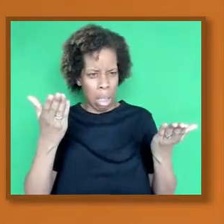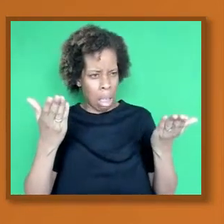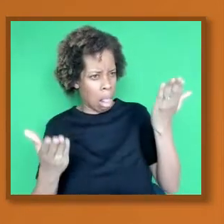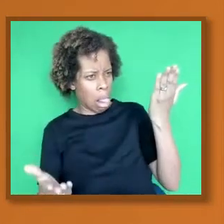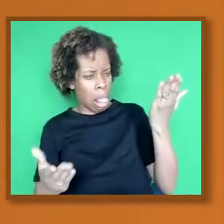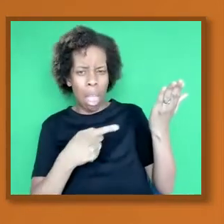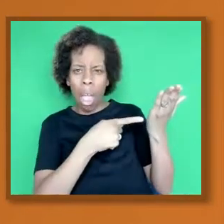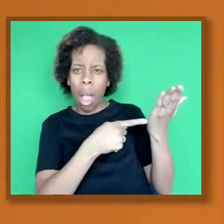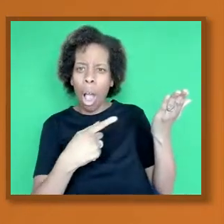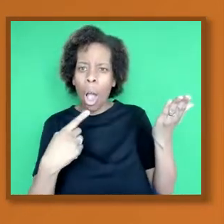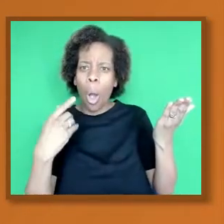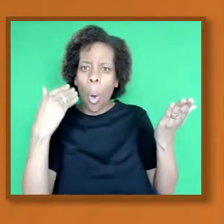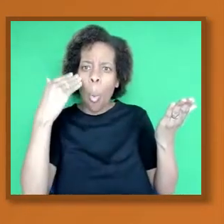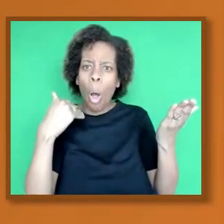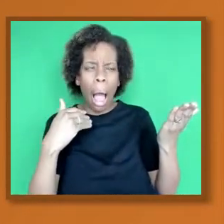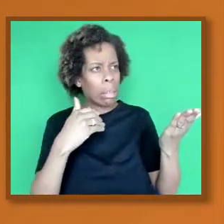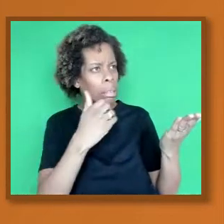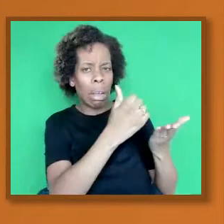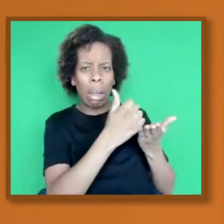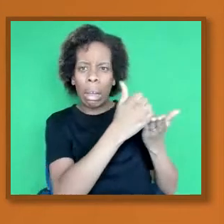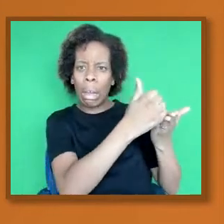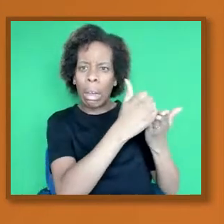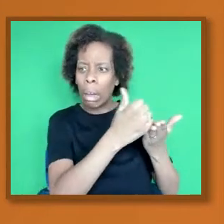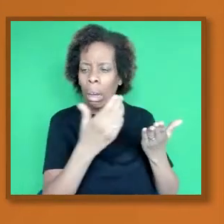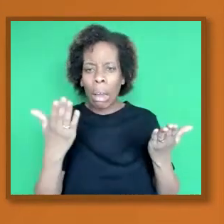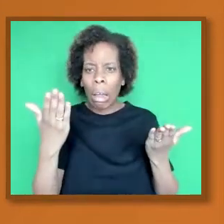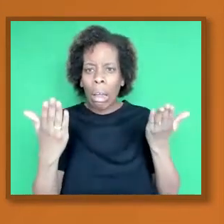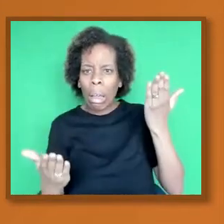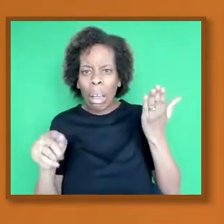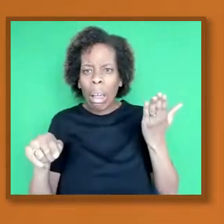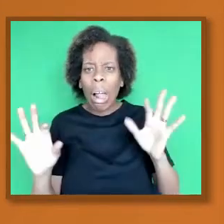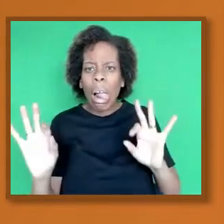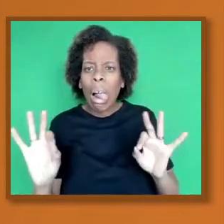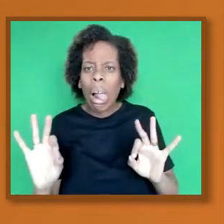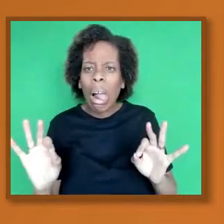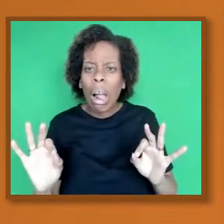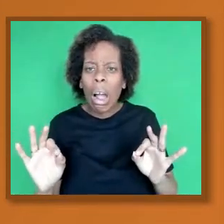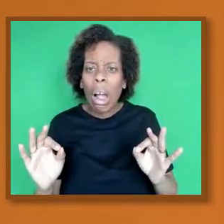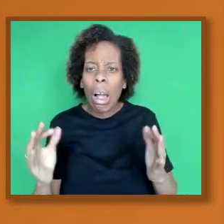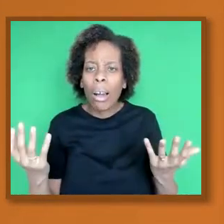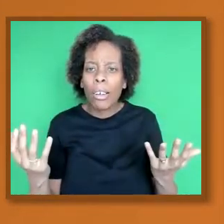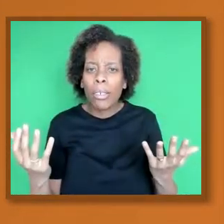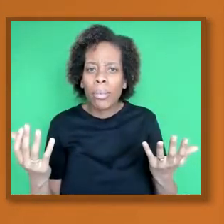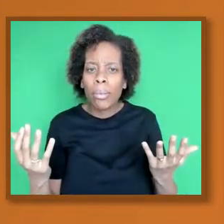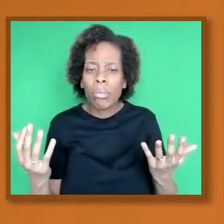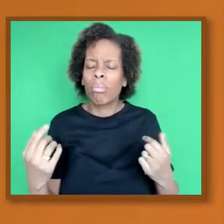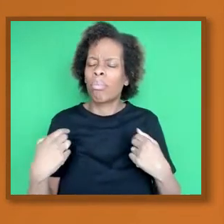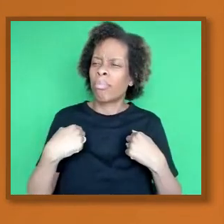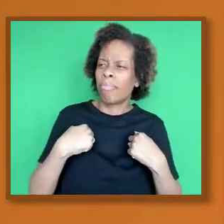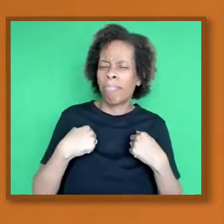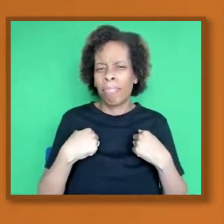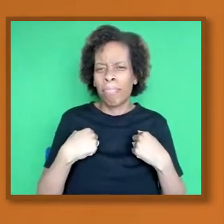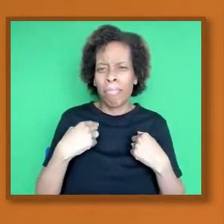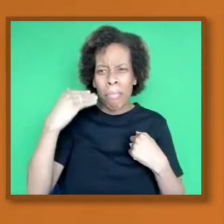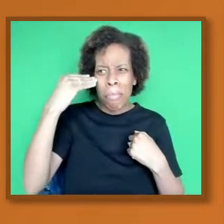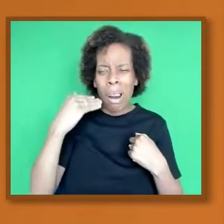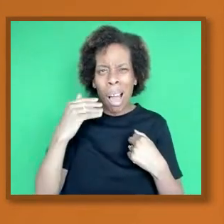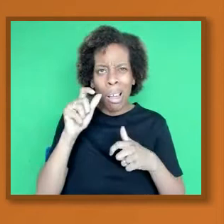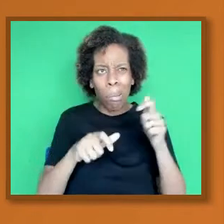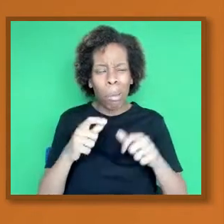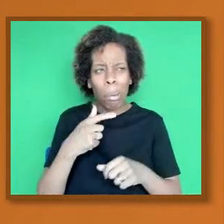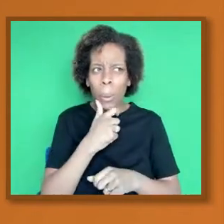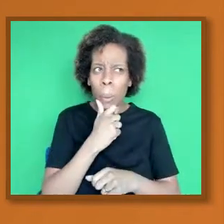suggests that. Is it is there equity within this system? You also then have